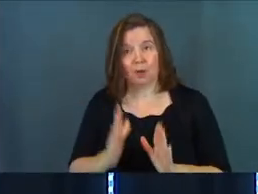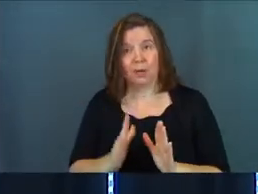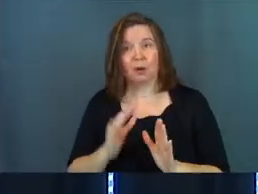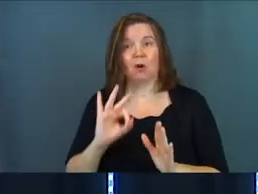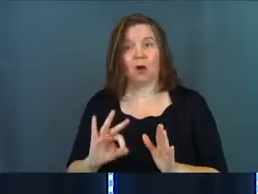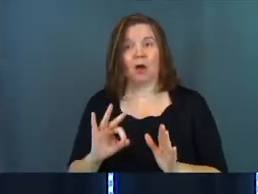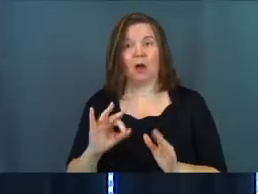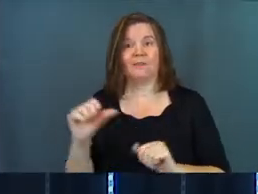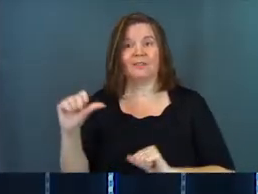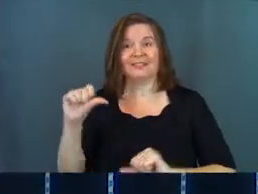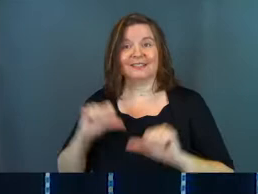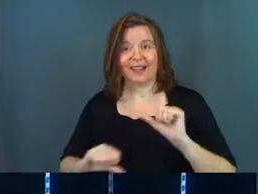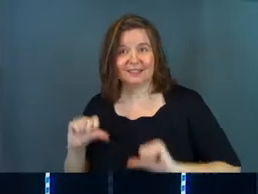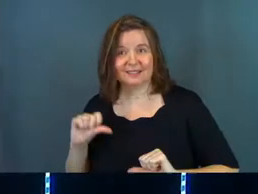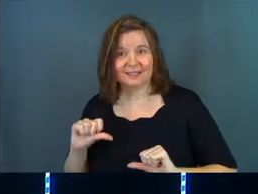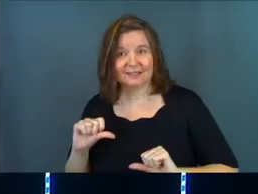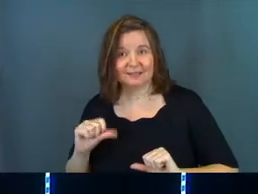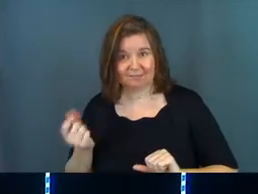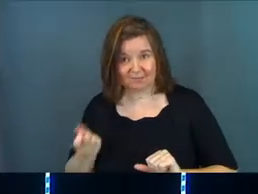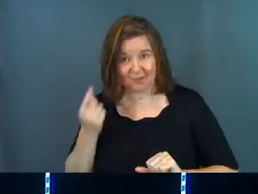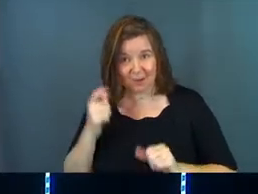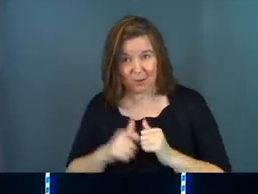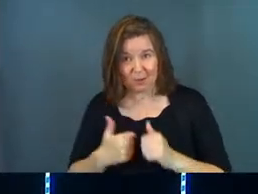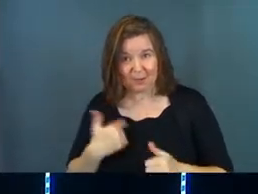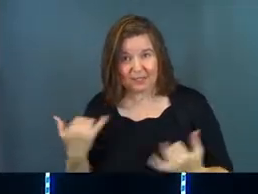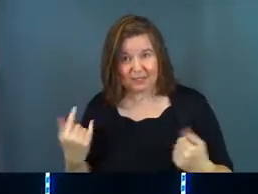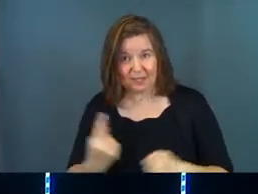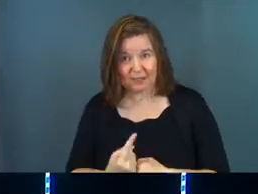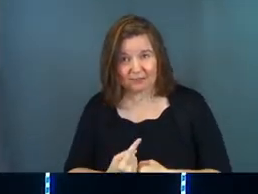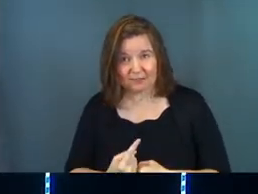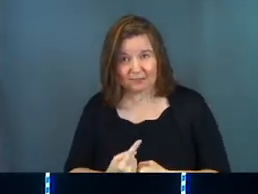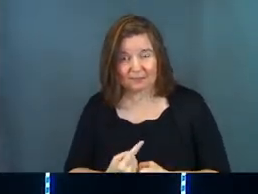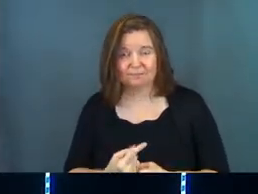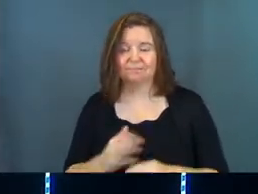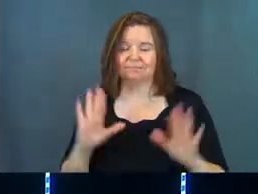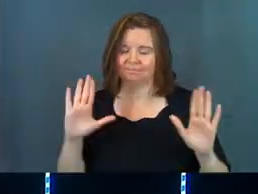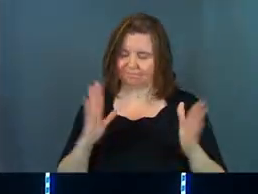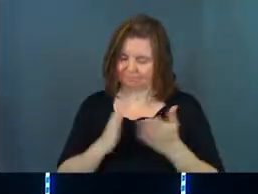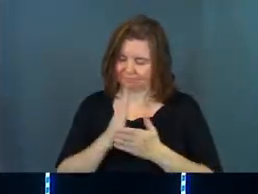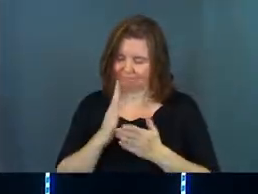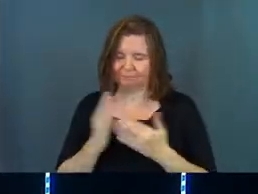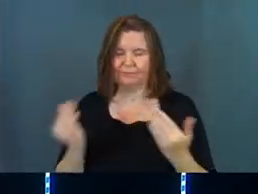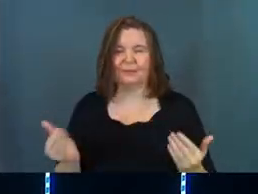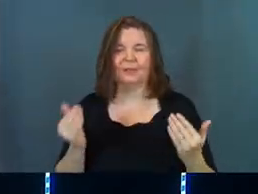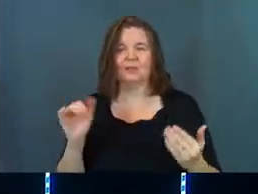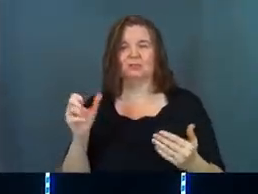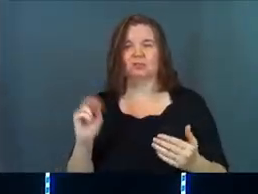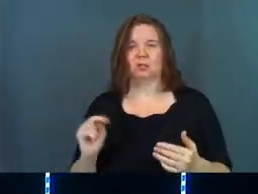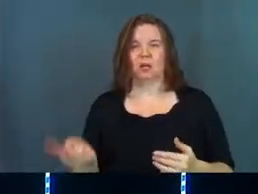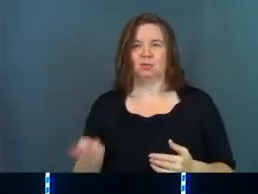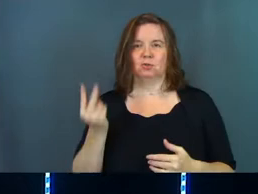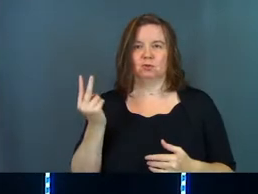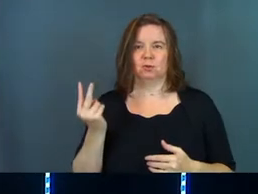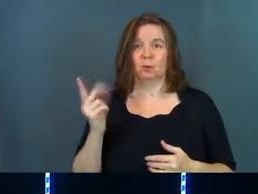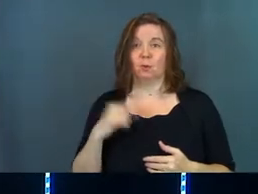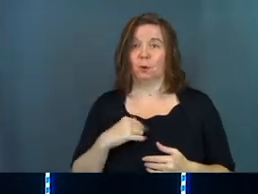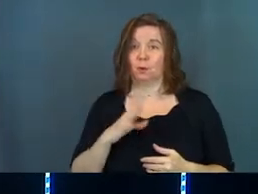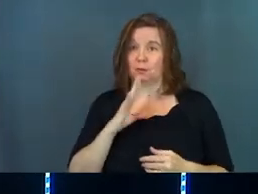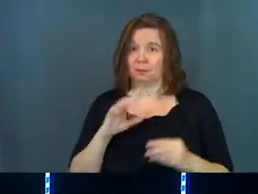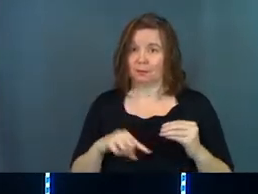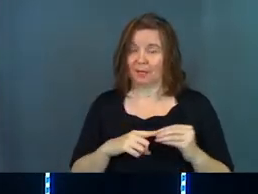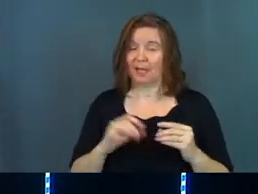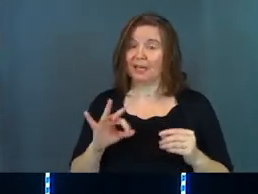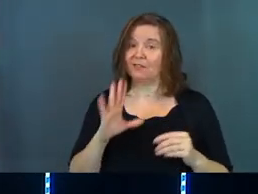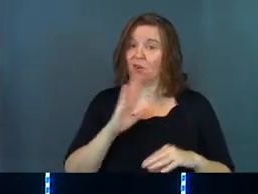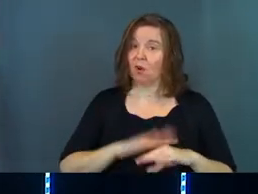of science. Are you with me today? All right. All right. Let's get into John 2 then. John 2 is where we're going to go.